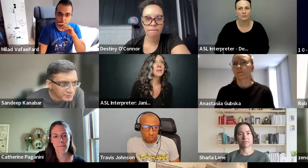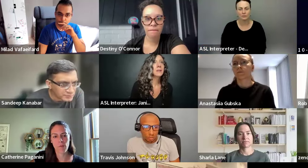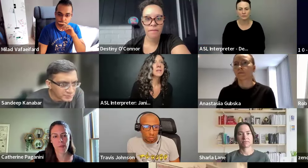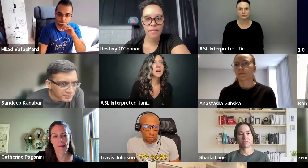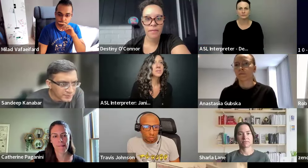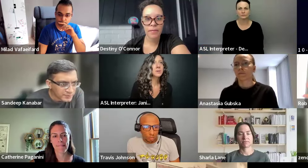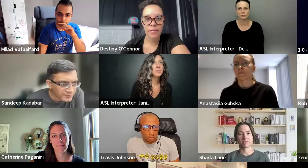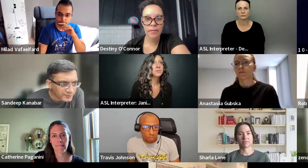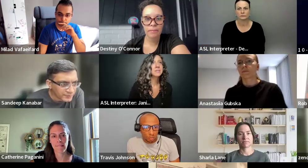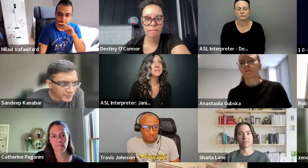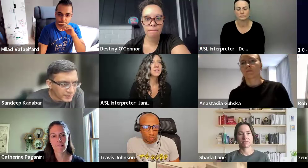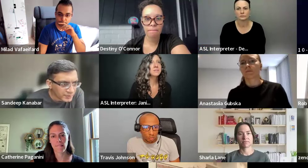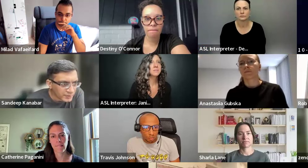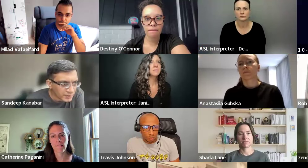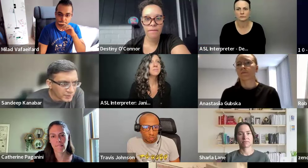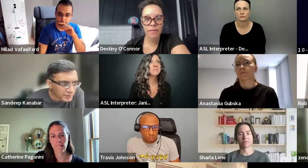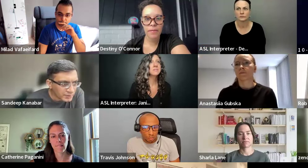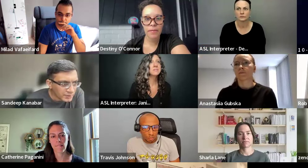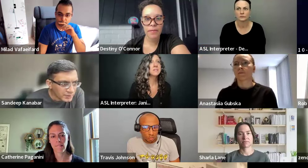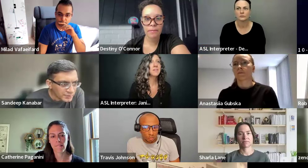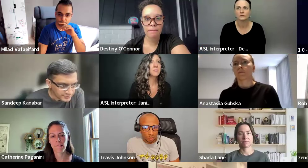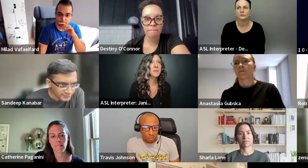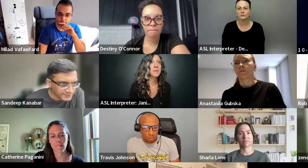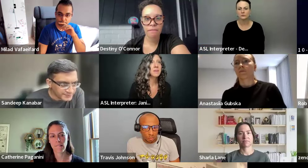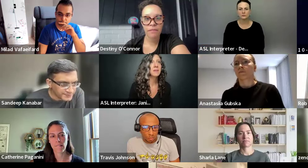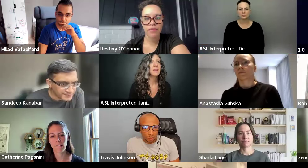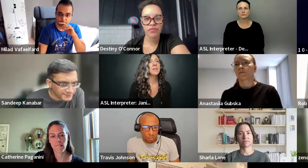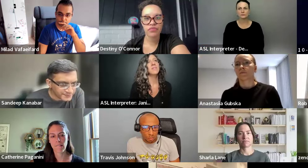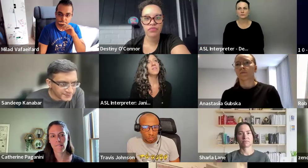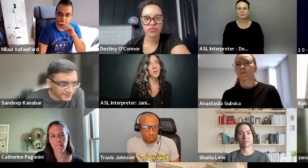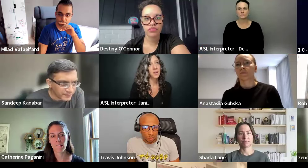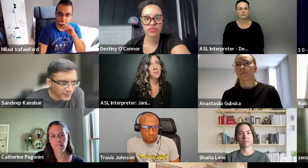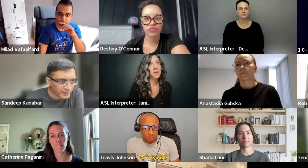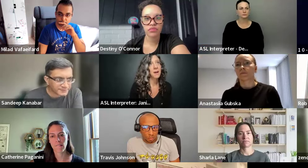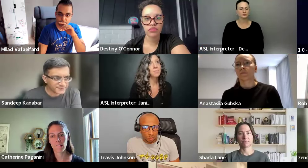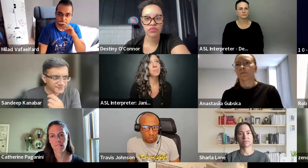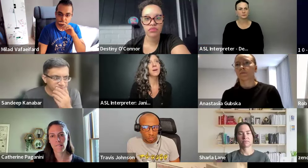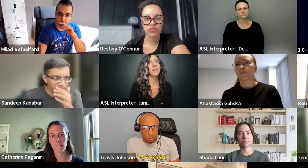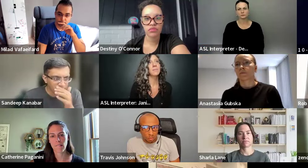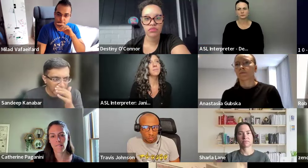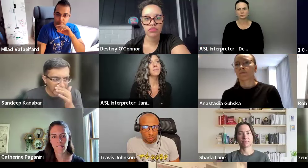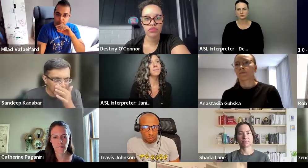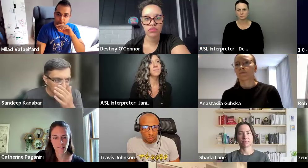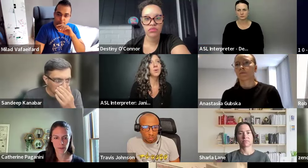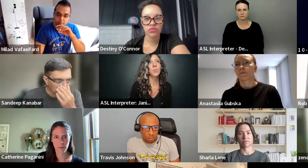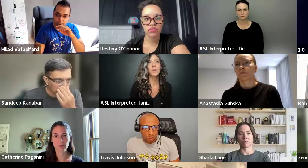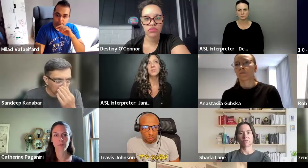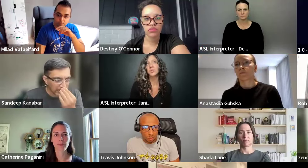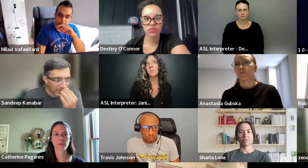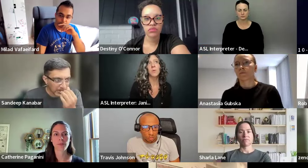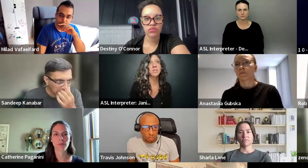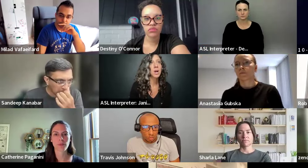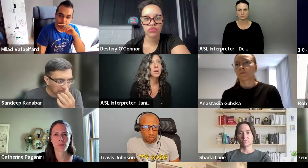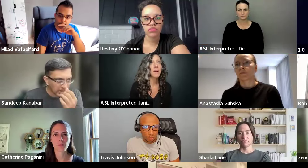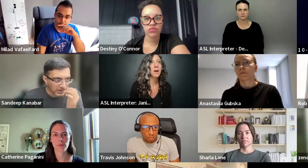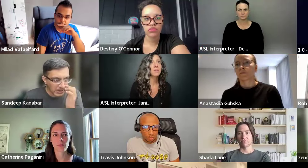Leon Adato sent out some CFP that are coming up. Um, you know, what